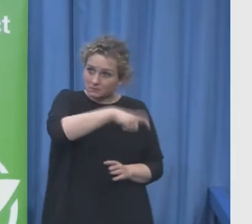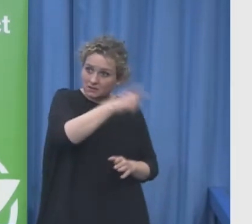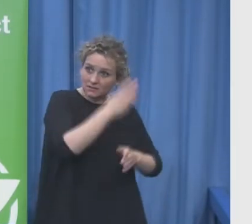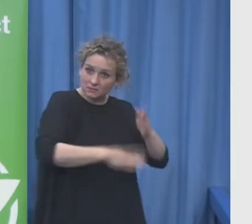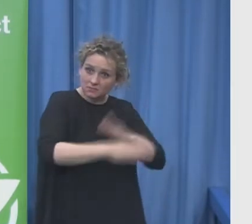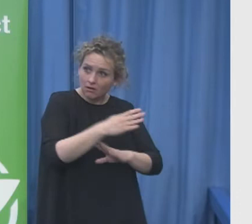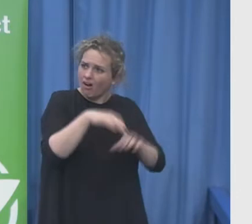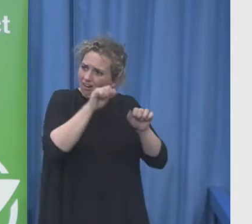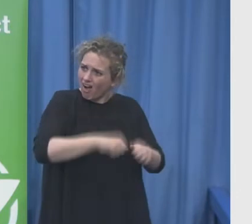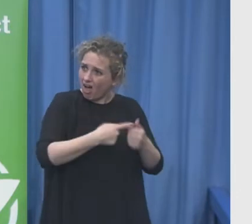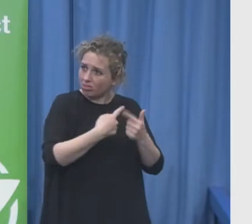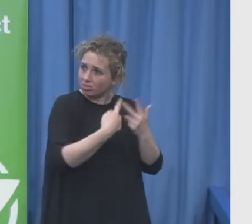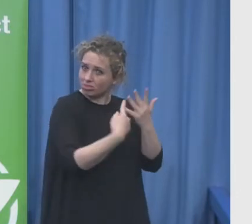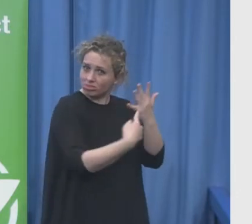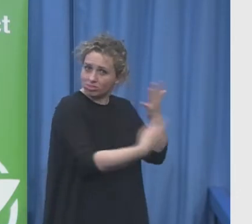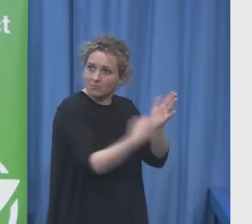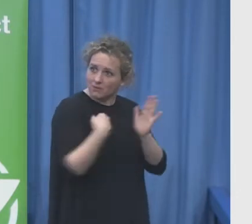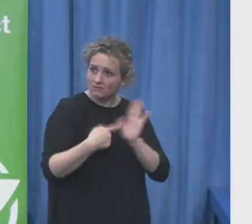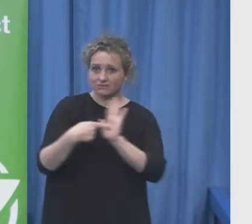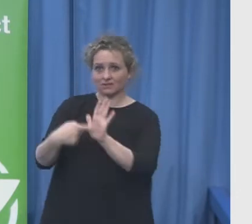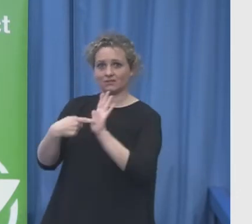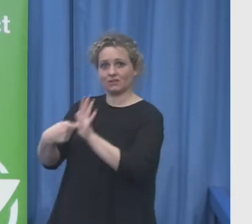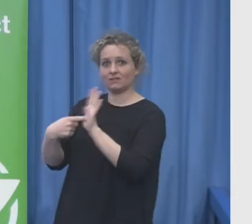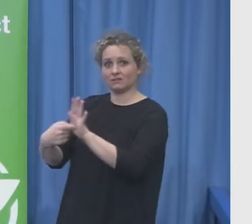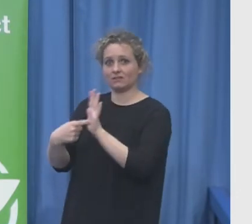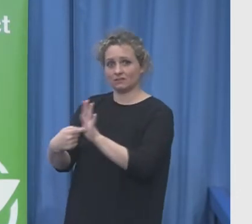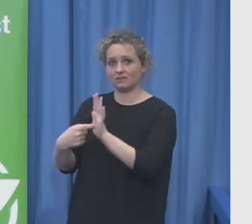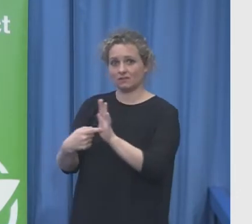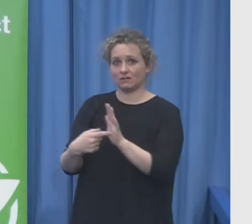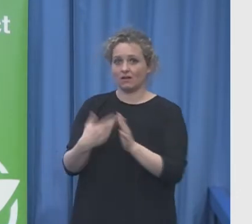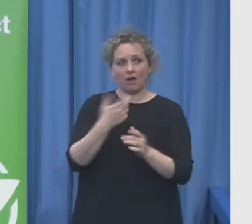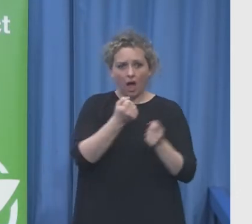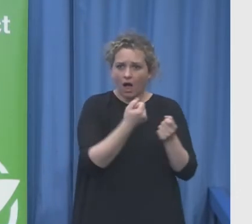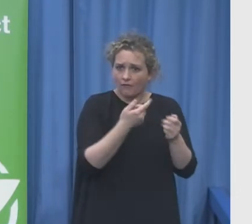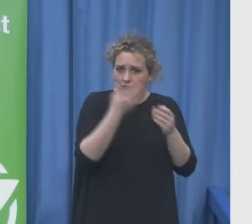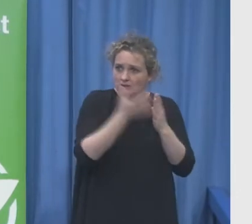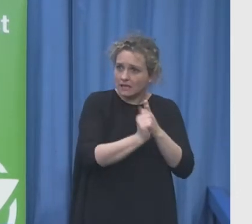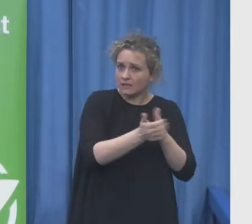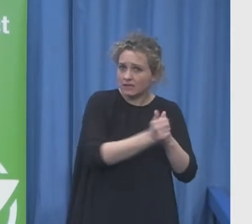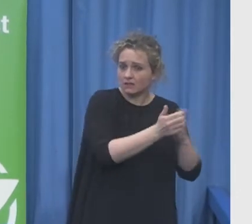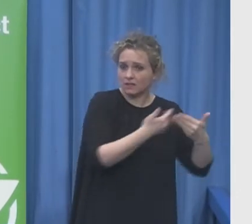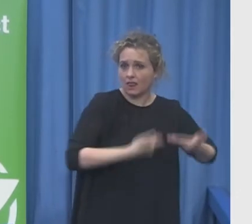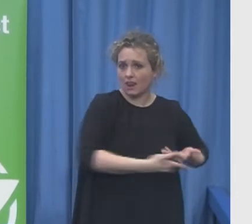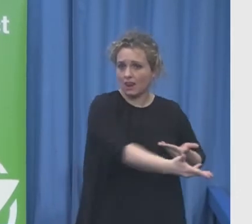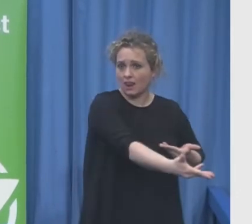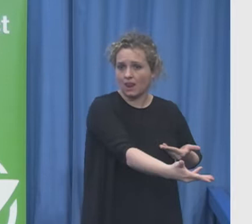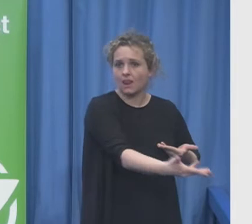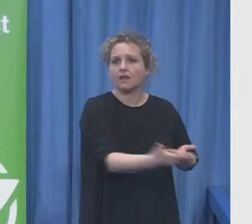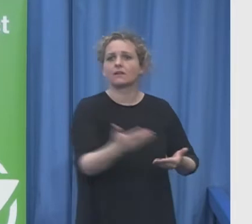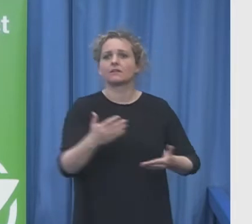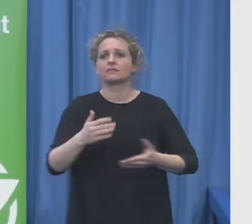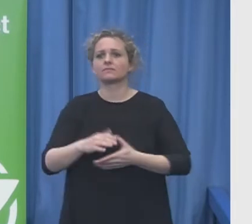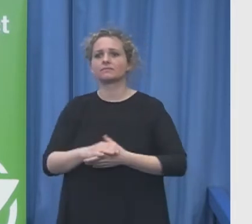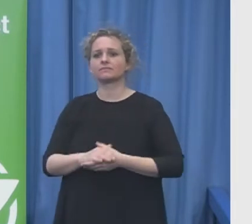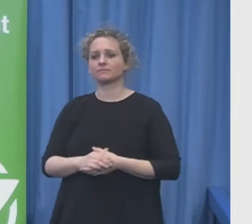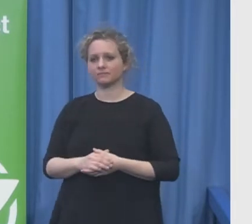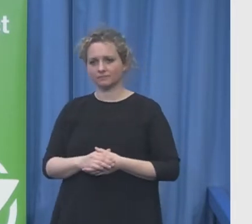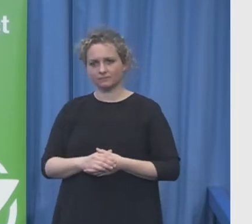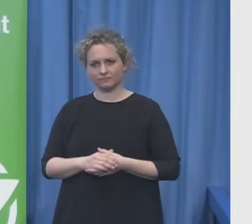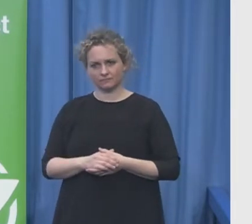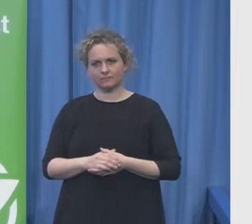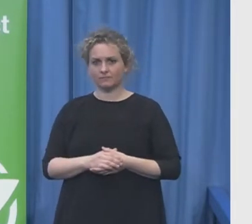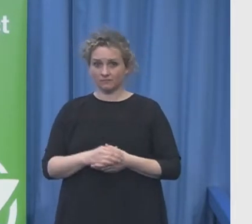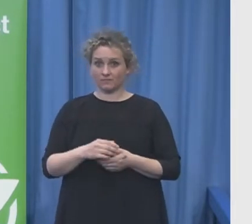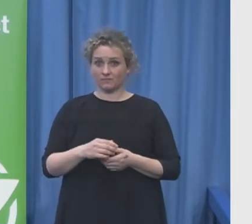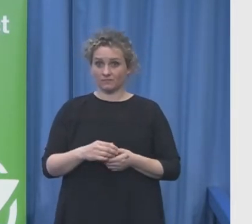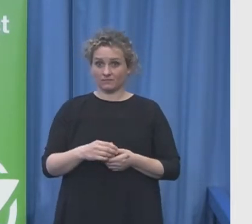persuade employers to offer them opportunities, that the messages about these people are dependent on the state, the very negative messages that